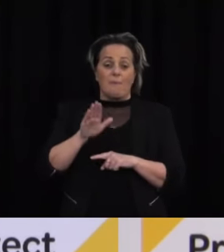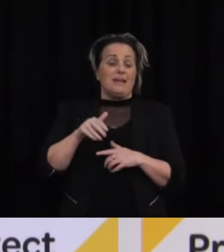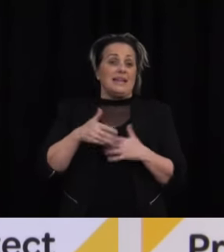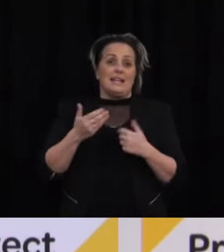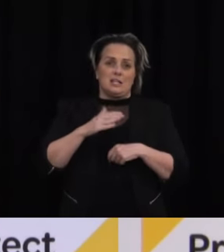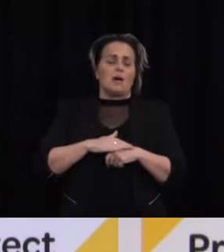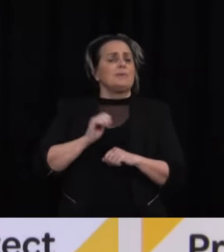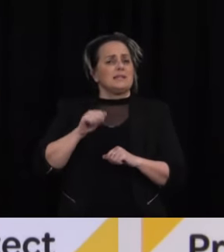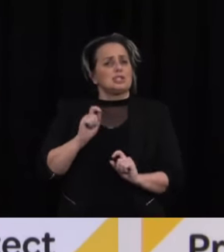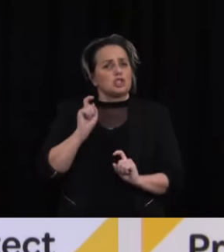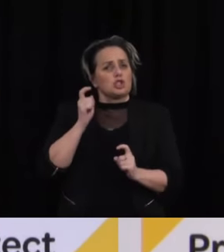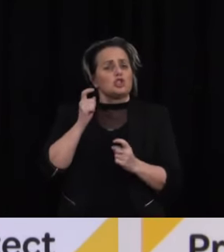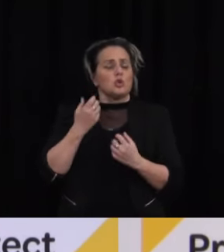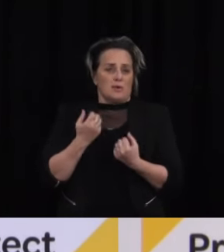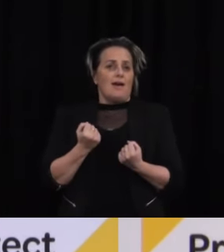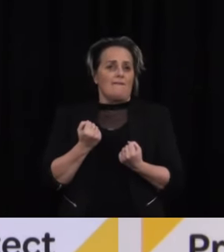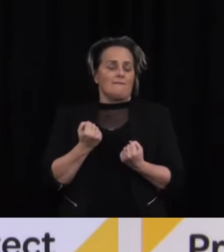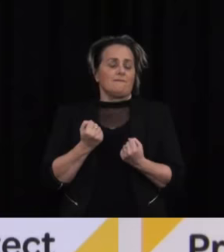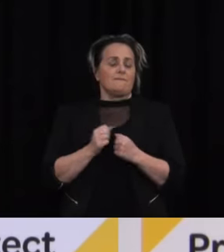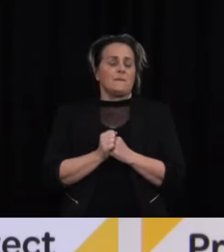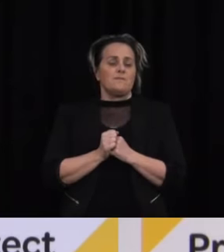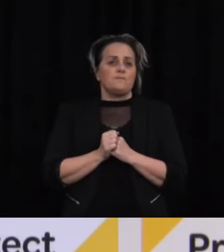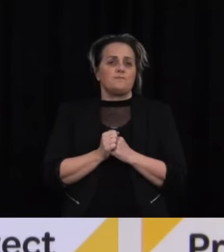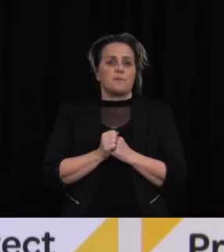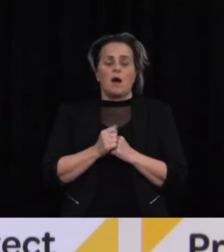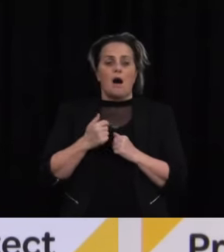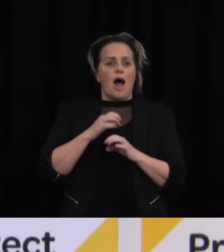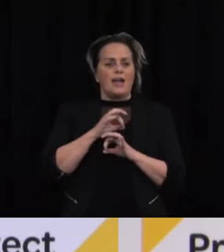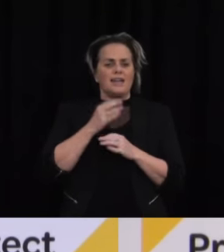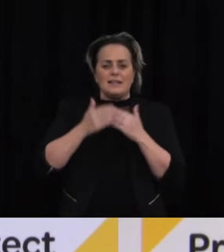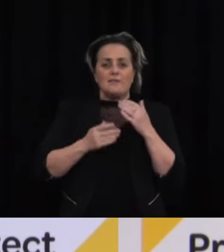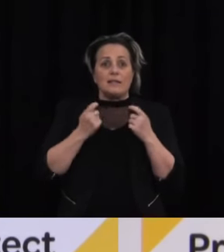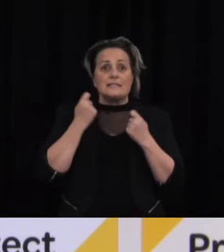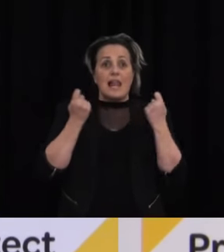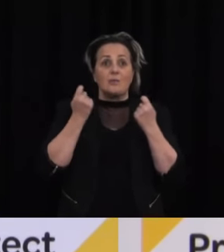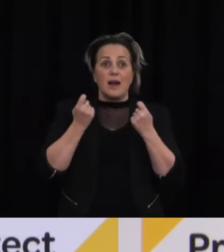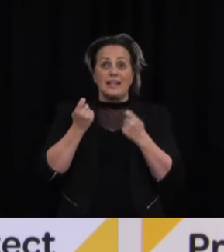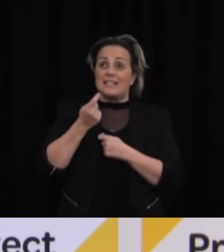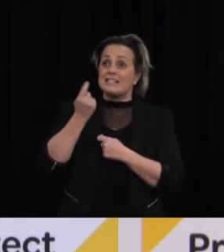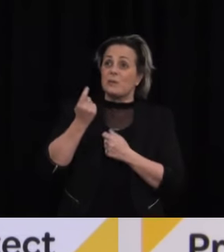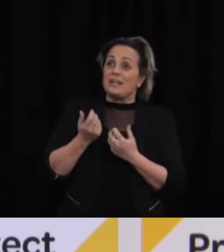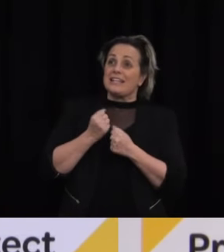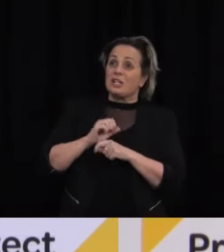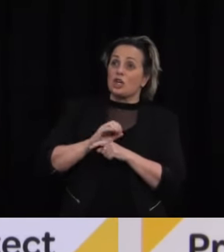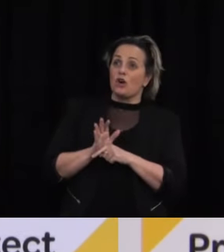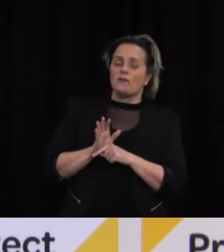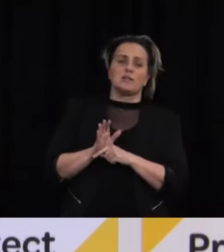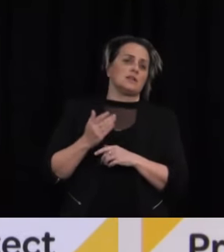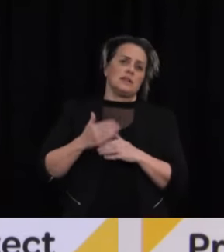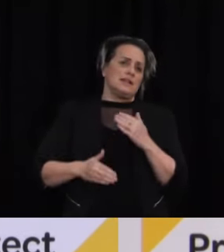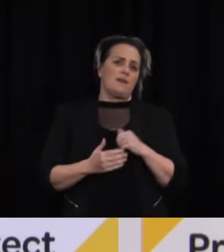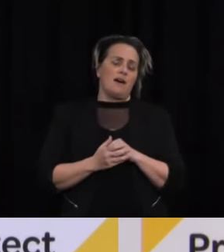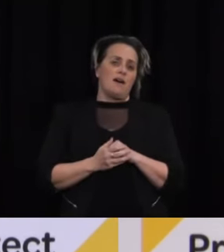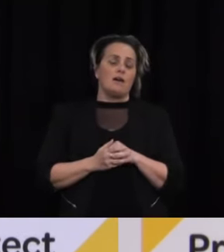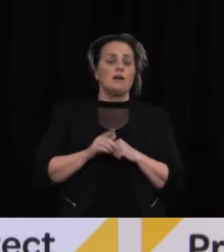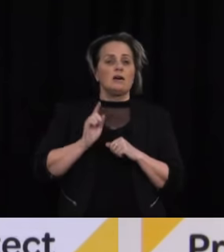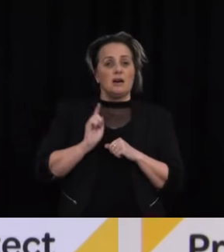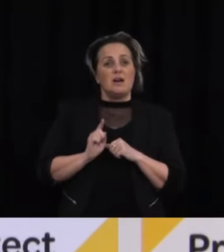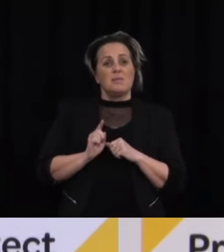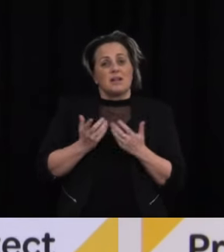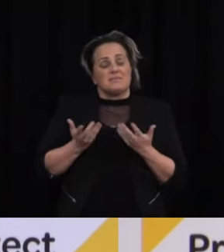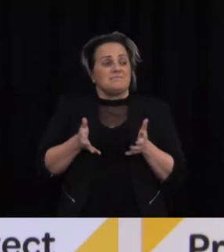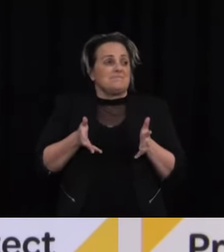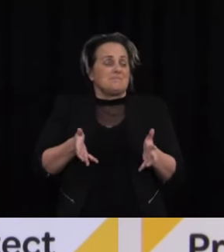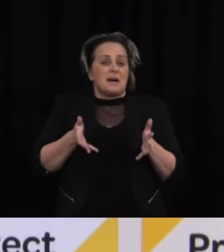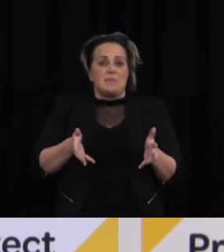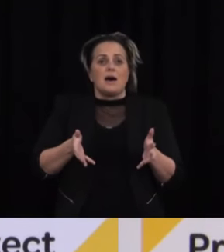concern I mean I don't I don't celebrate anybody getting COVID-19 but ultimately it is the nature of the cases that is